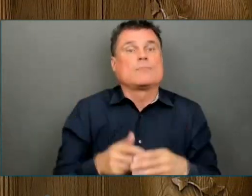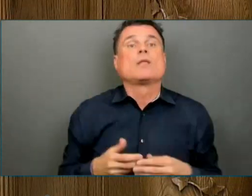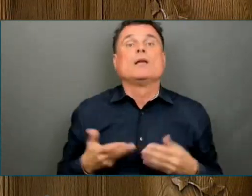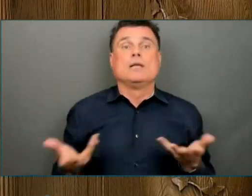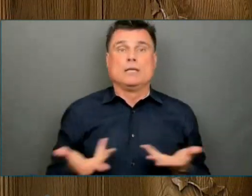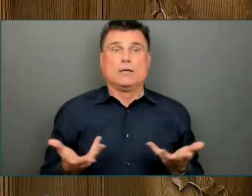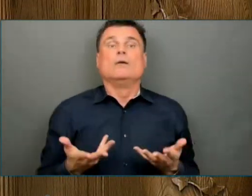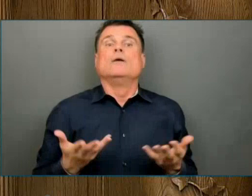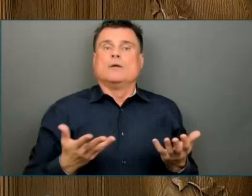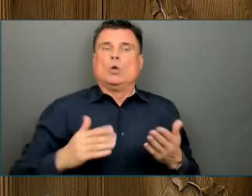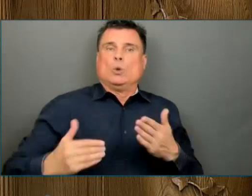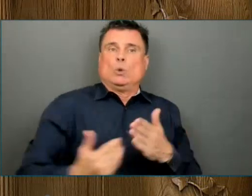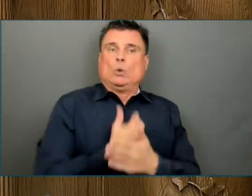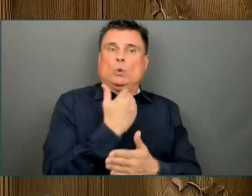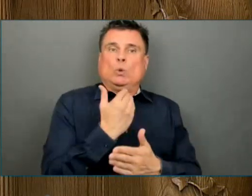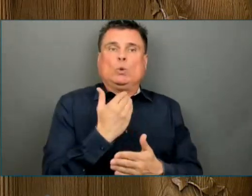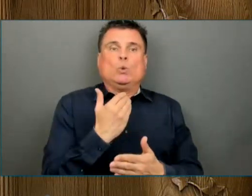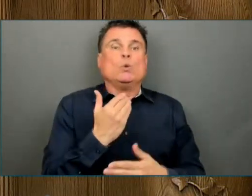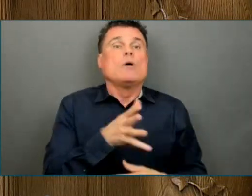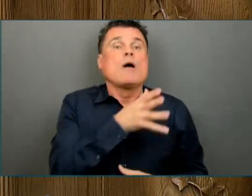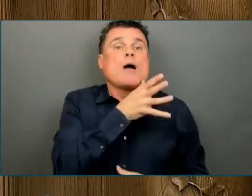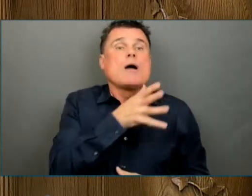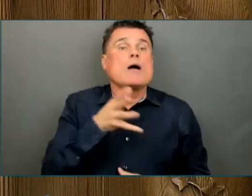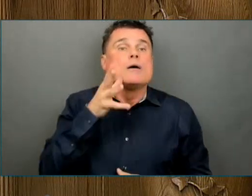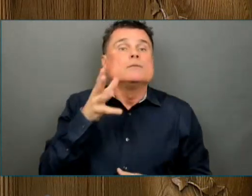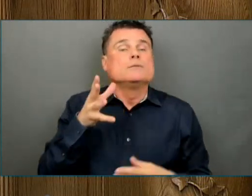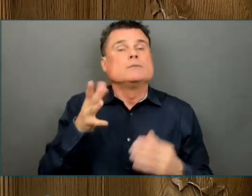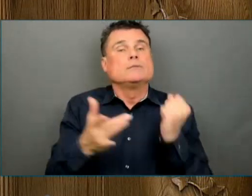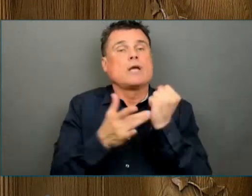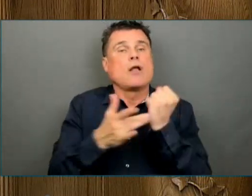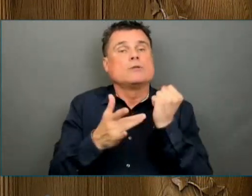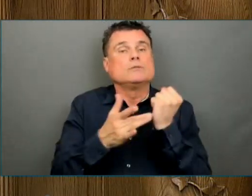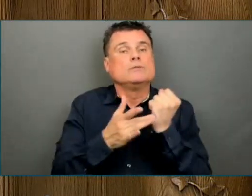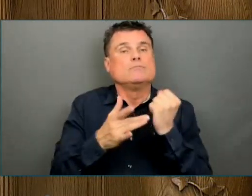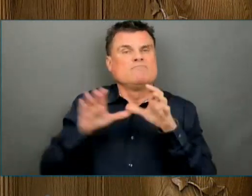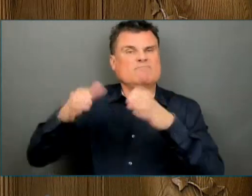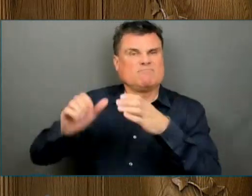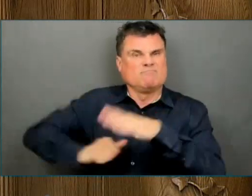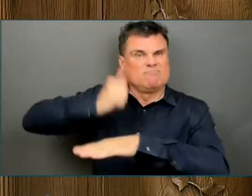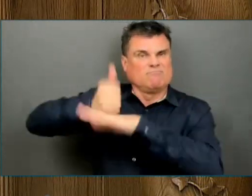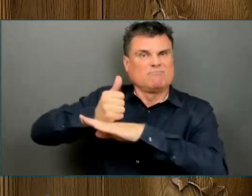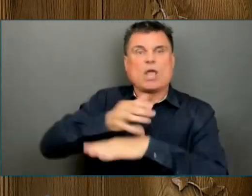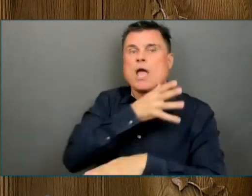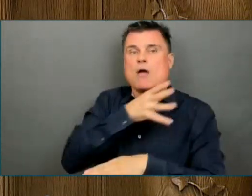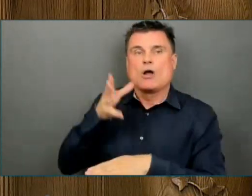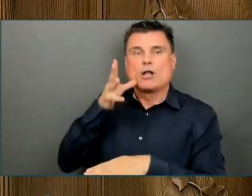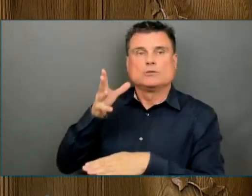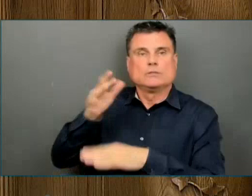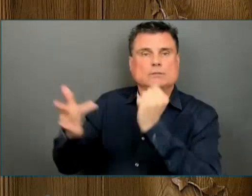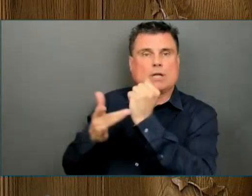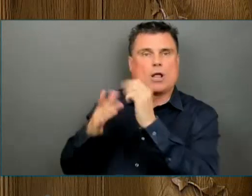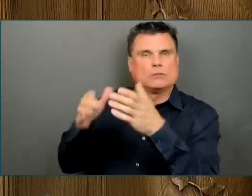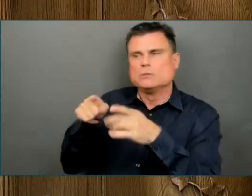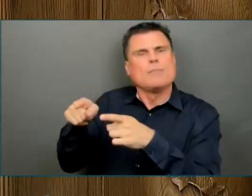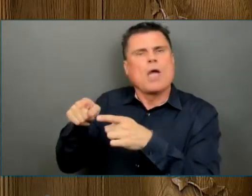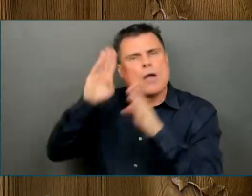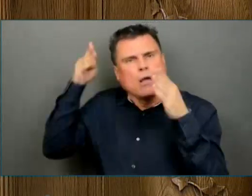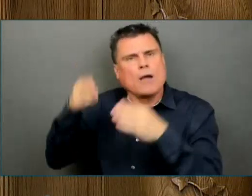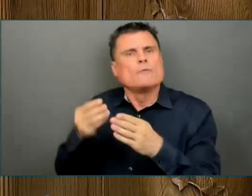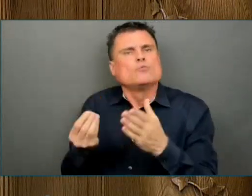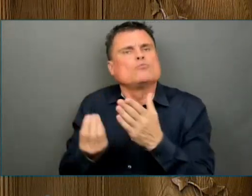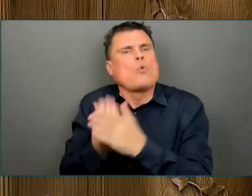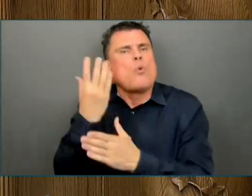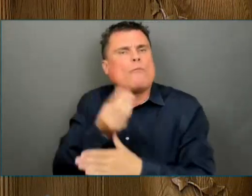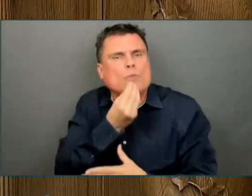support food producers and innovators. The pandemic has driven home how lucky we are to live in a